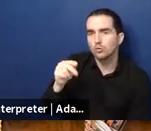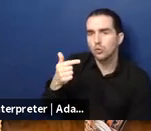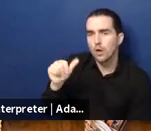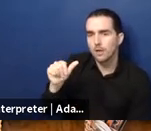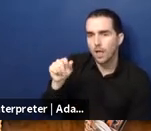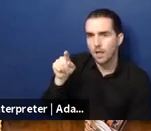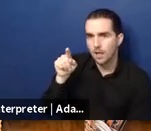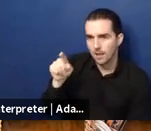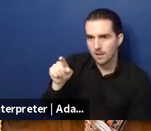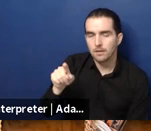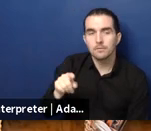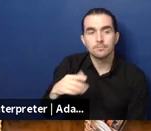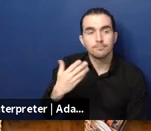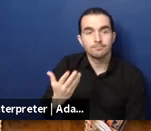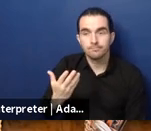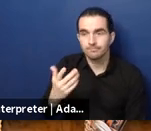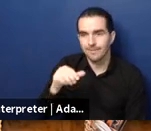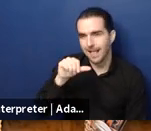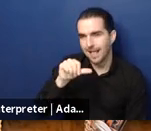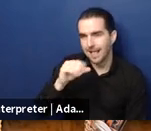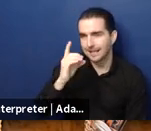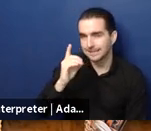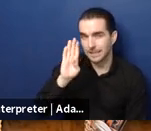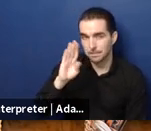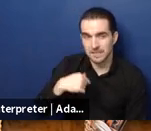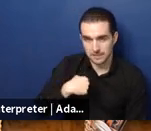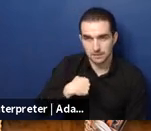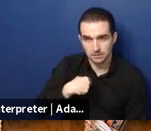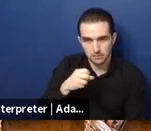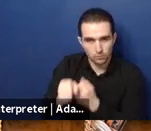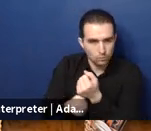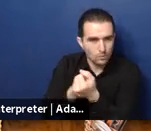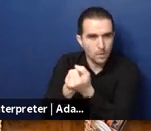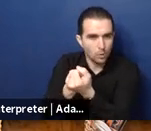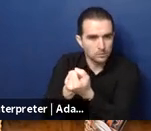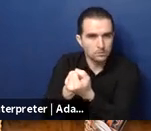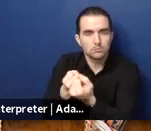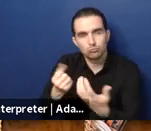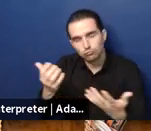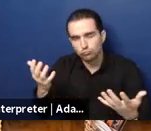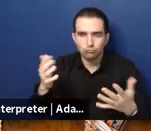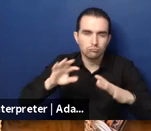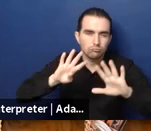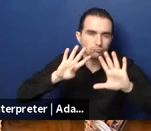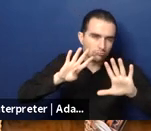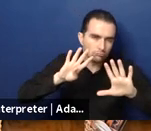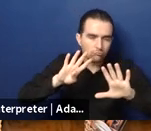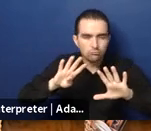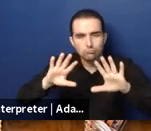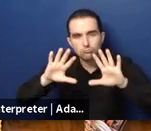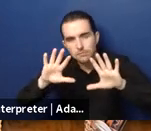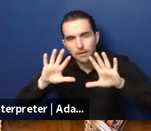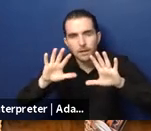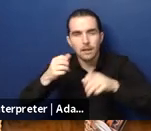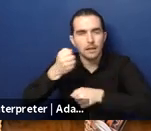is really looking at supporting the capacity of government in this case the ministry of internal affairs and how